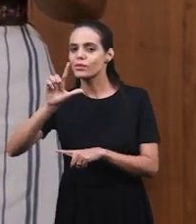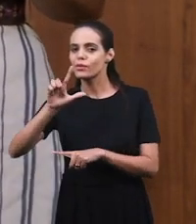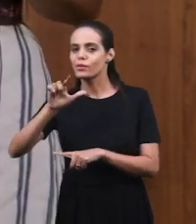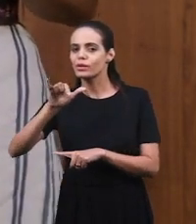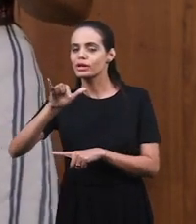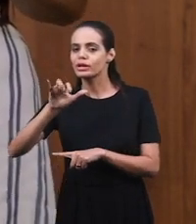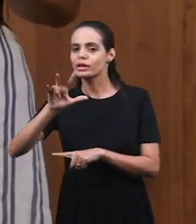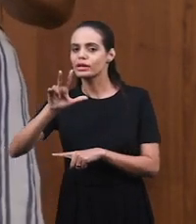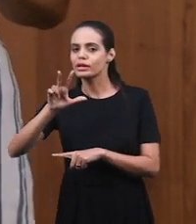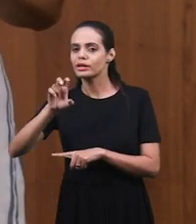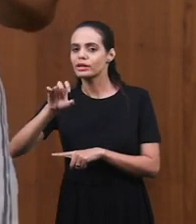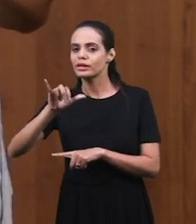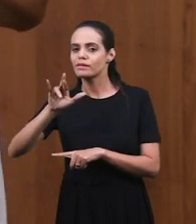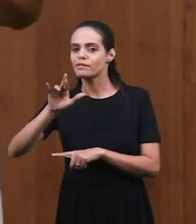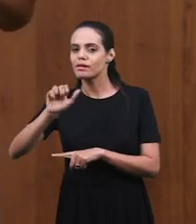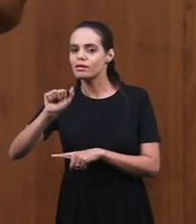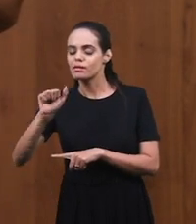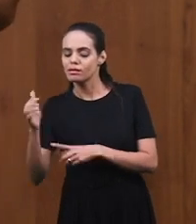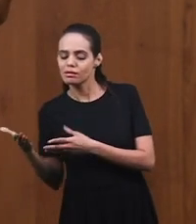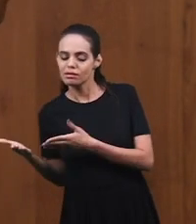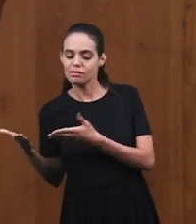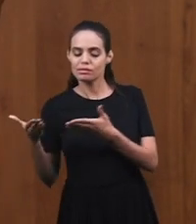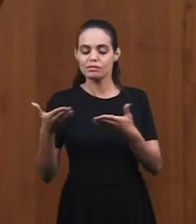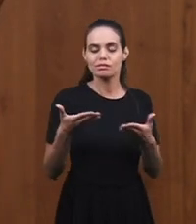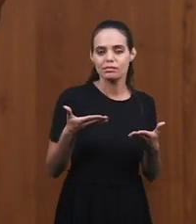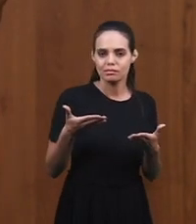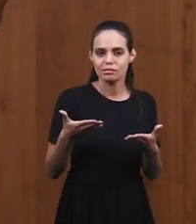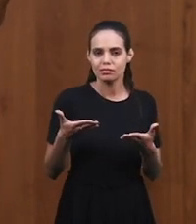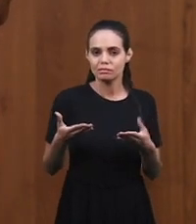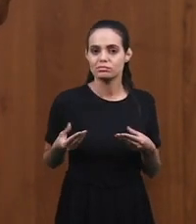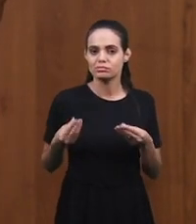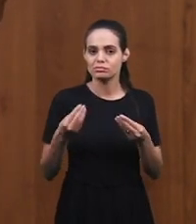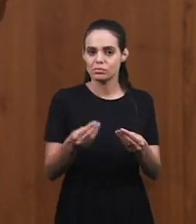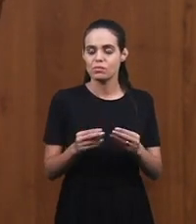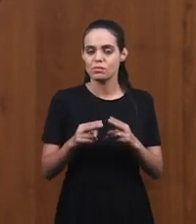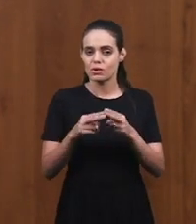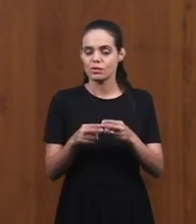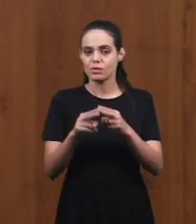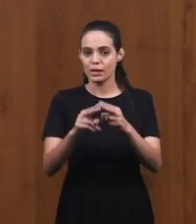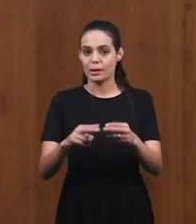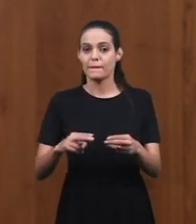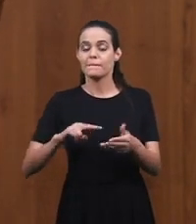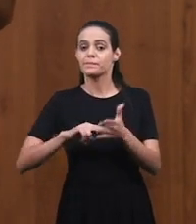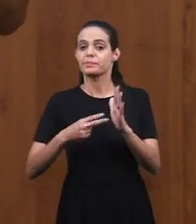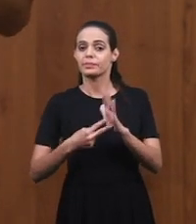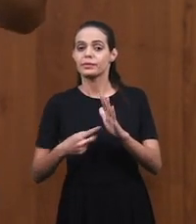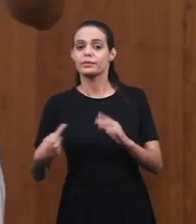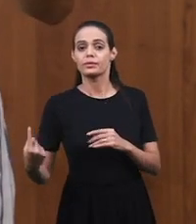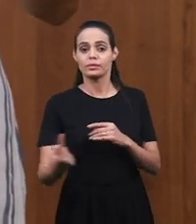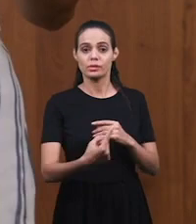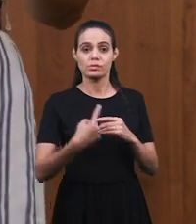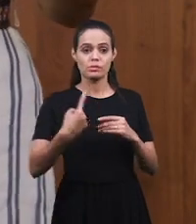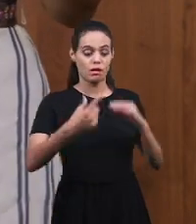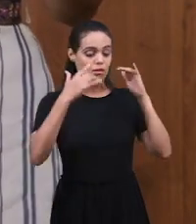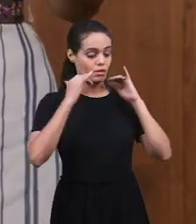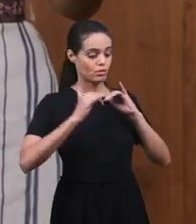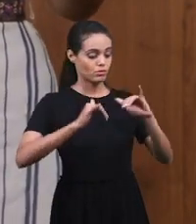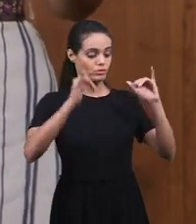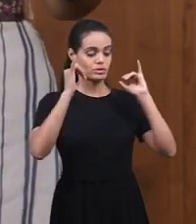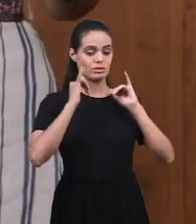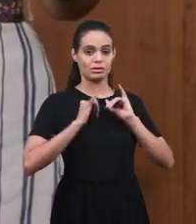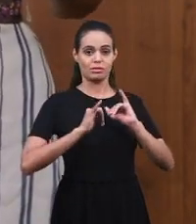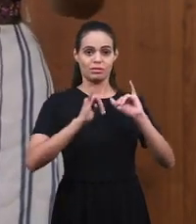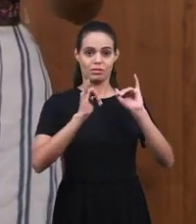is arriving. And we are announcing to the world that Jesus is coming back. But Jesus